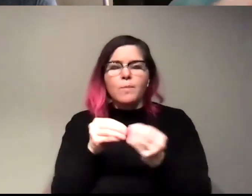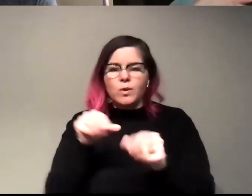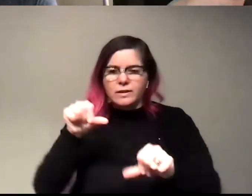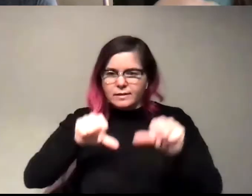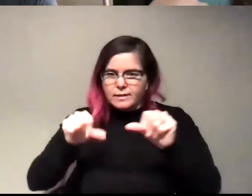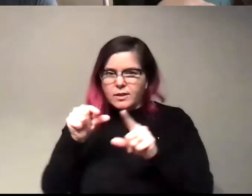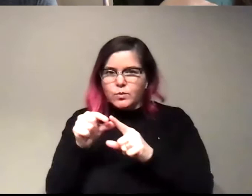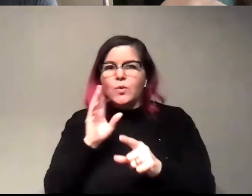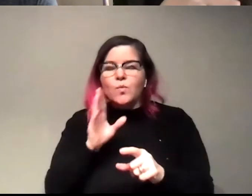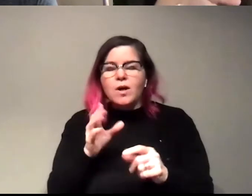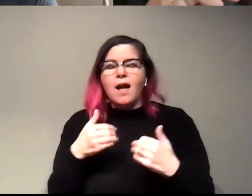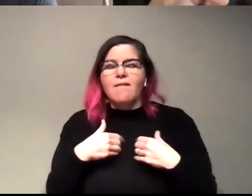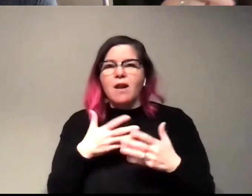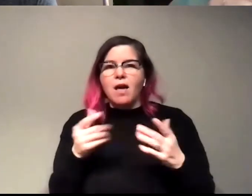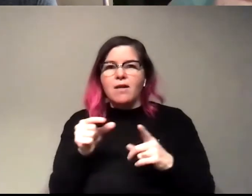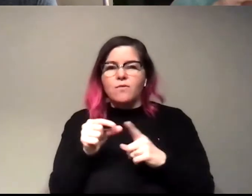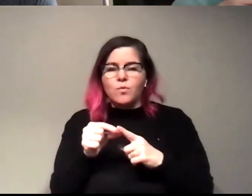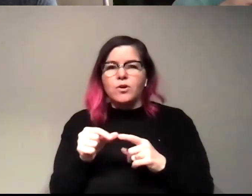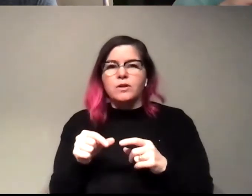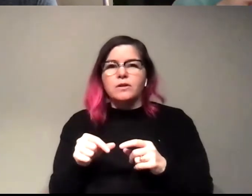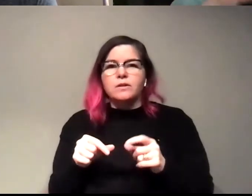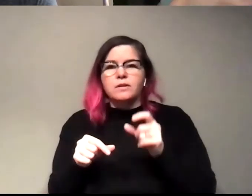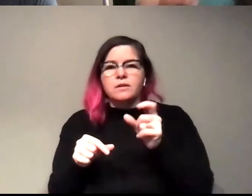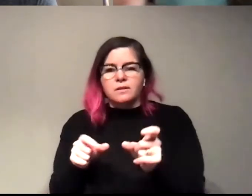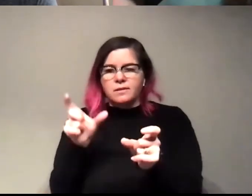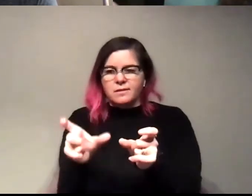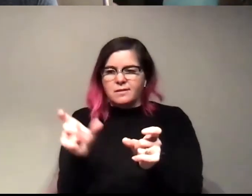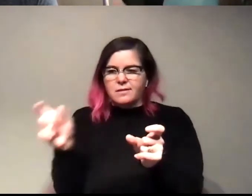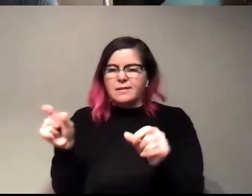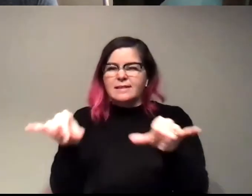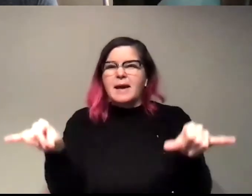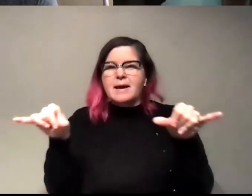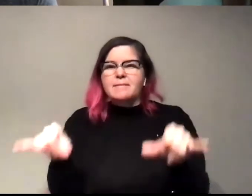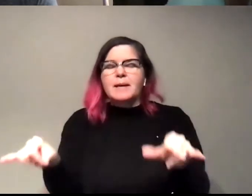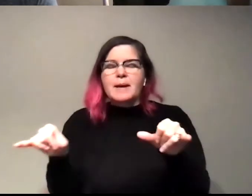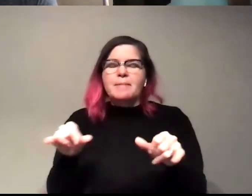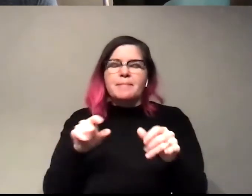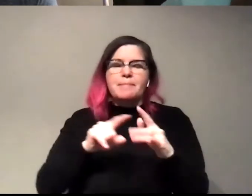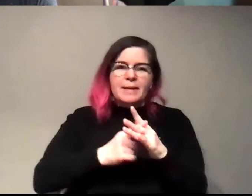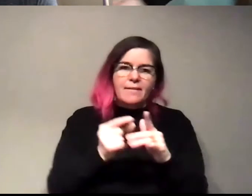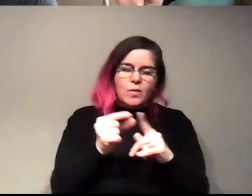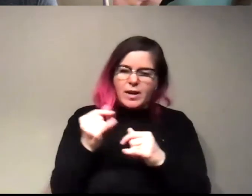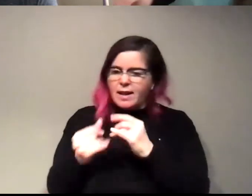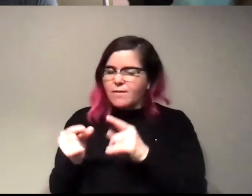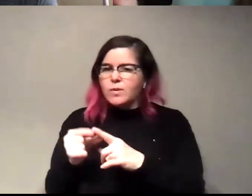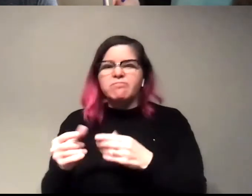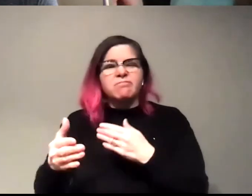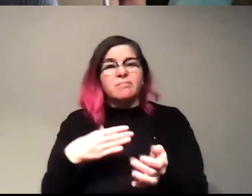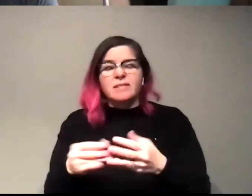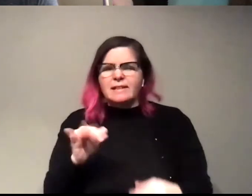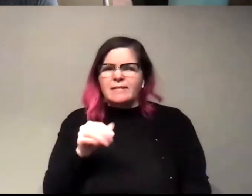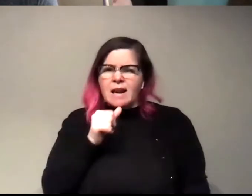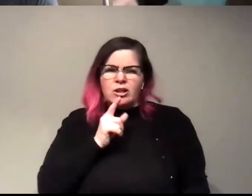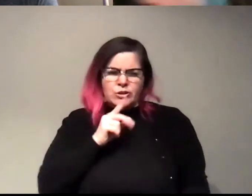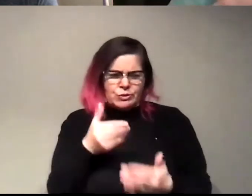you're going to have a lot of words that like use the same pieces of words over and over and over again. So even if you don't know what a new